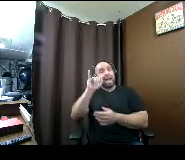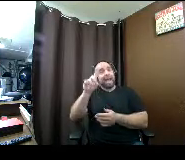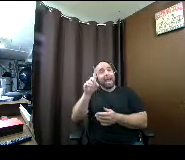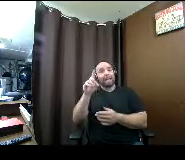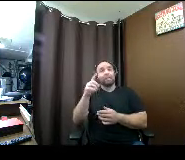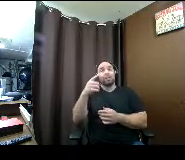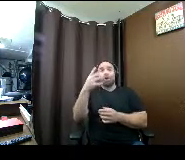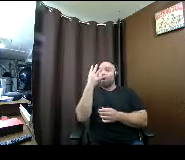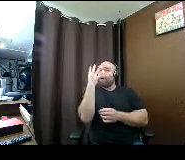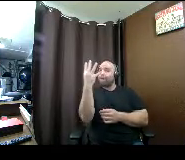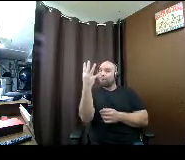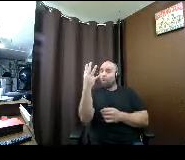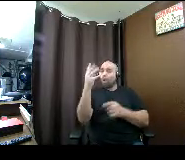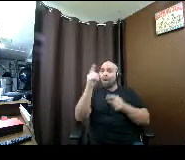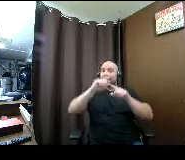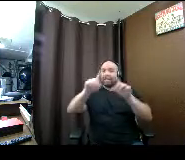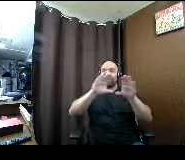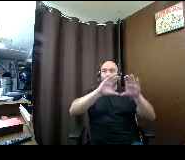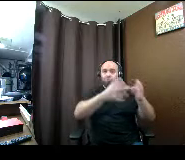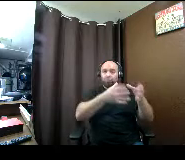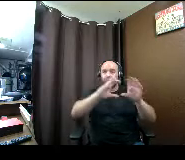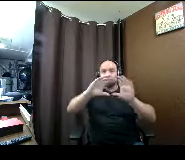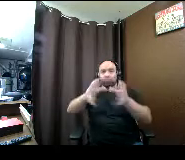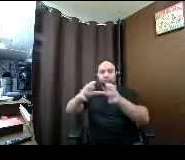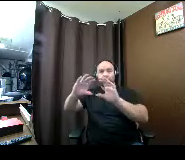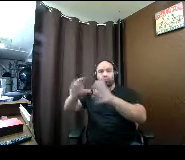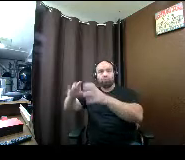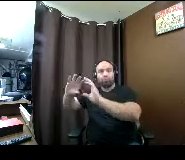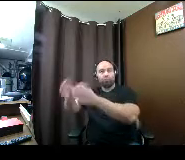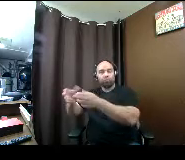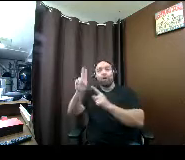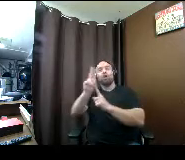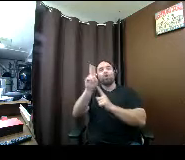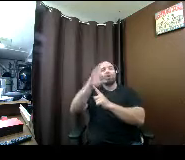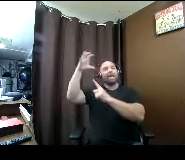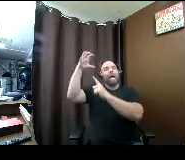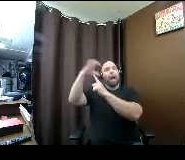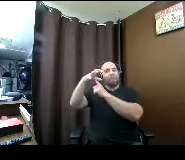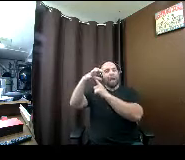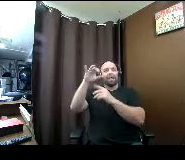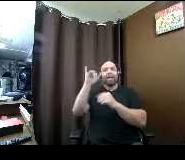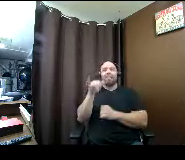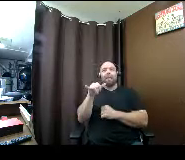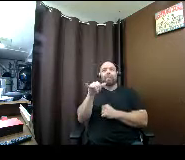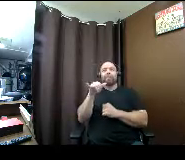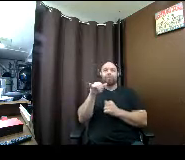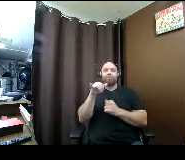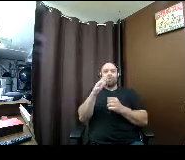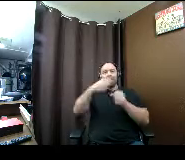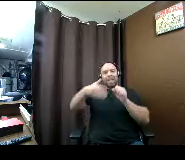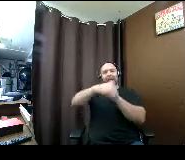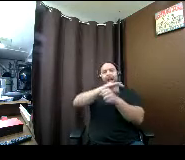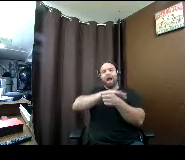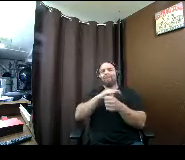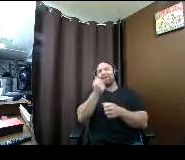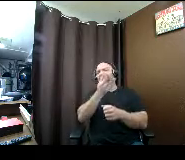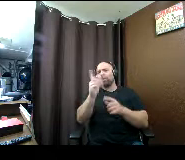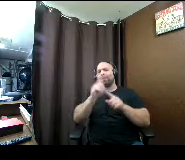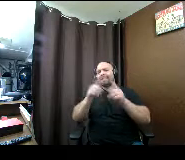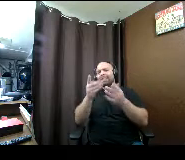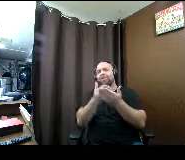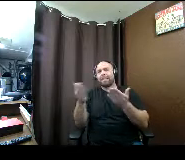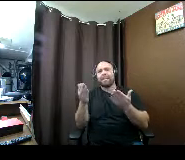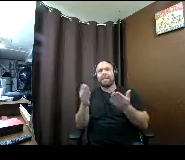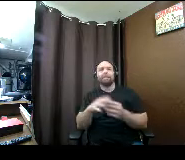main categories so we use this umbrella because really the term financial aid covers several different things it's going to